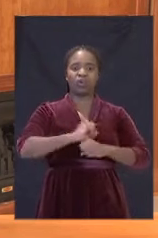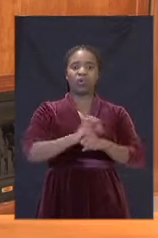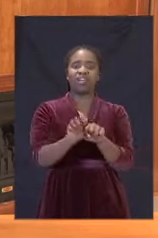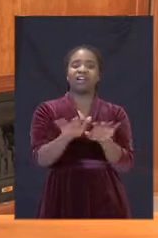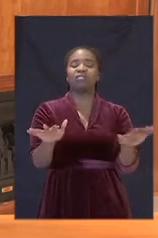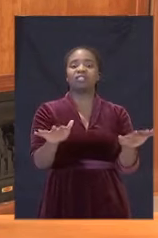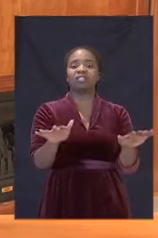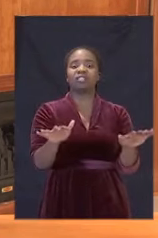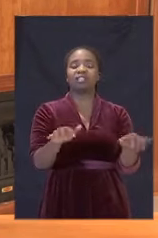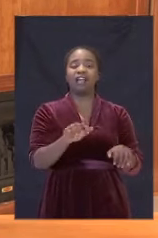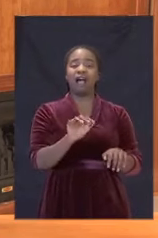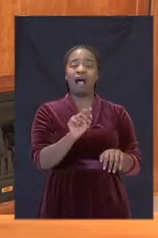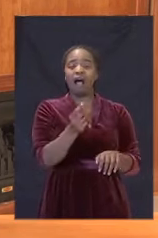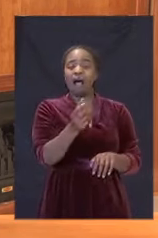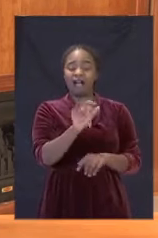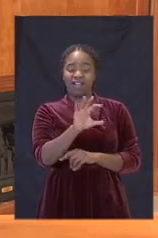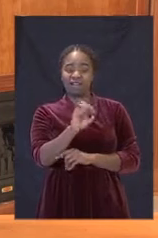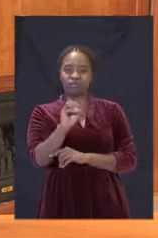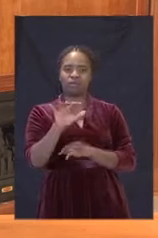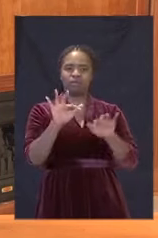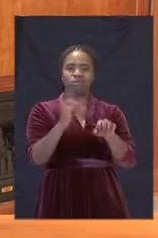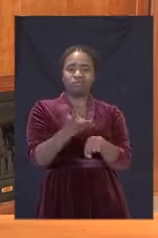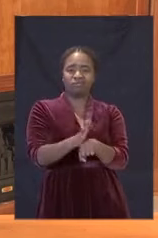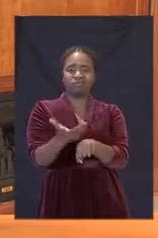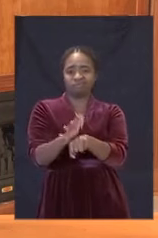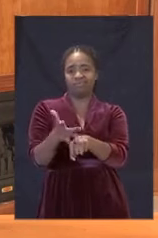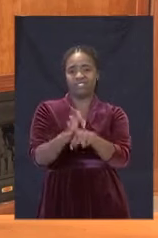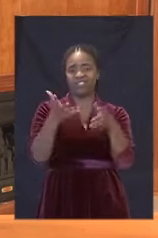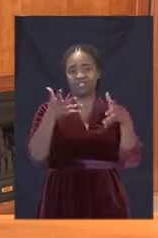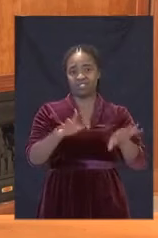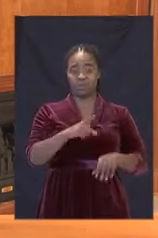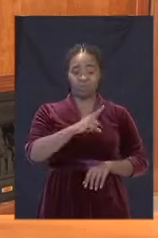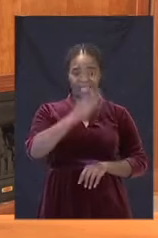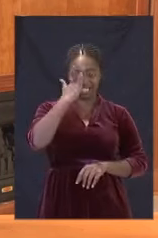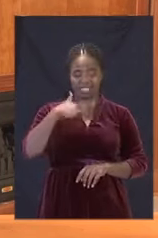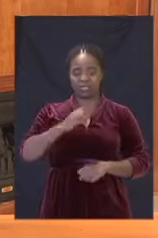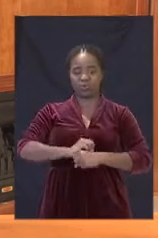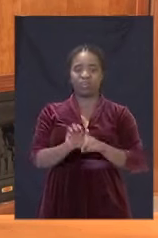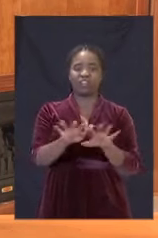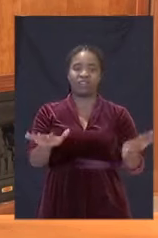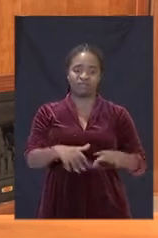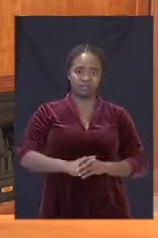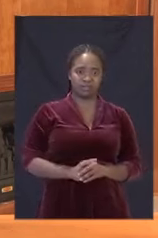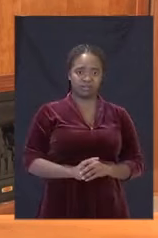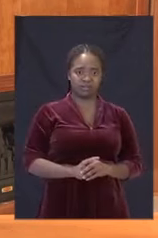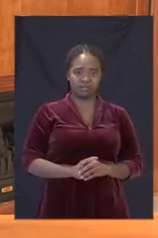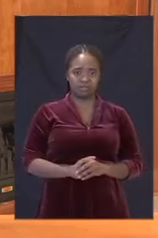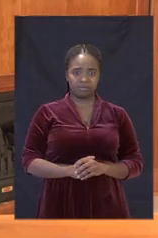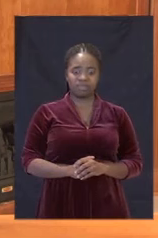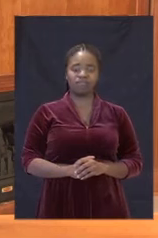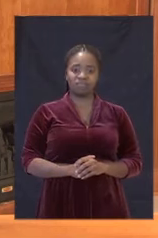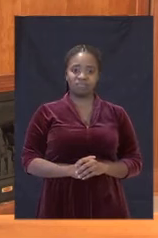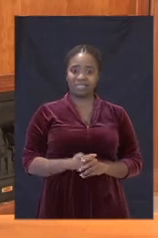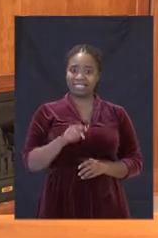to 500 people who have lost their lives. This continues to cause great